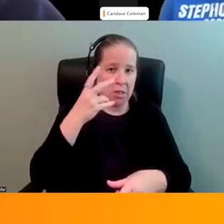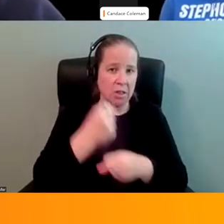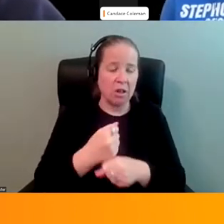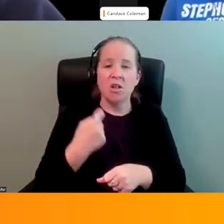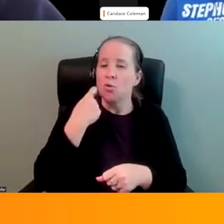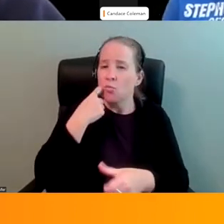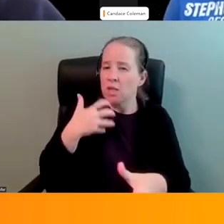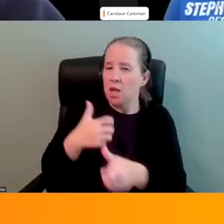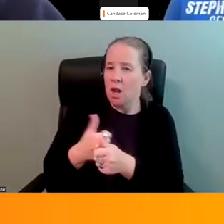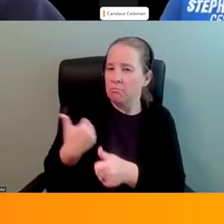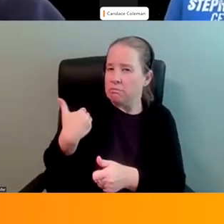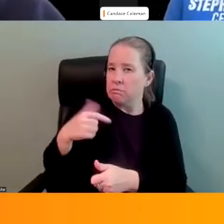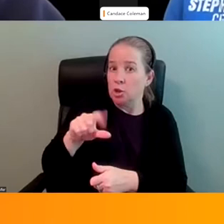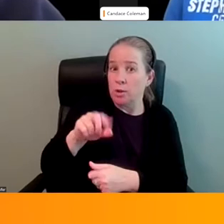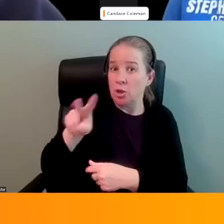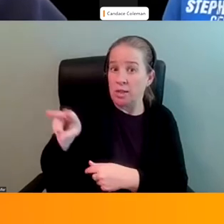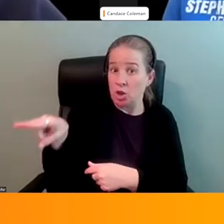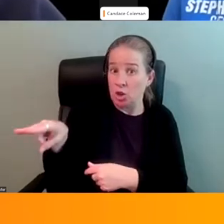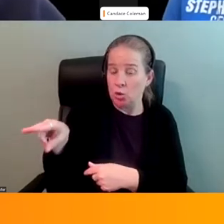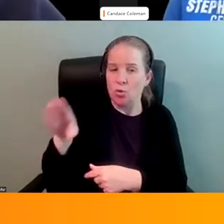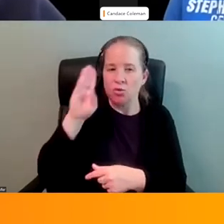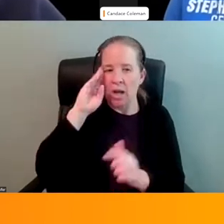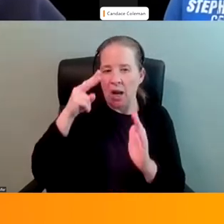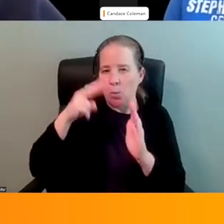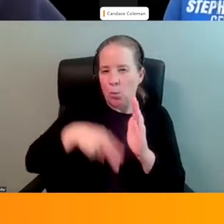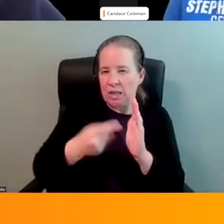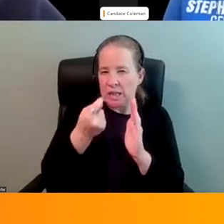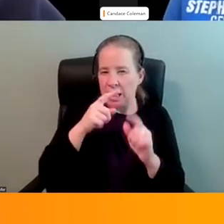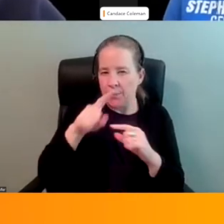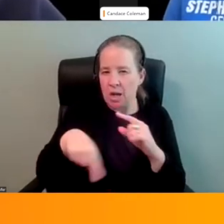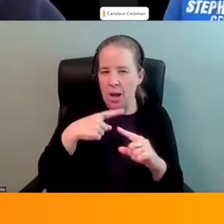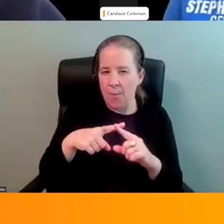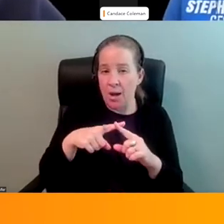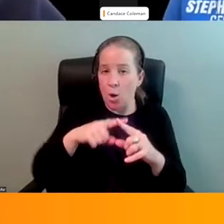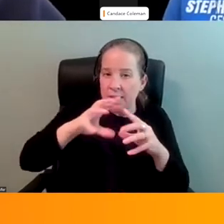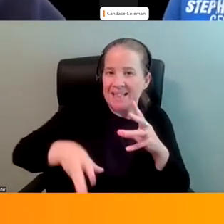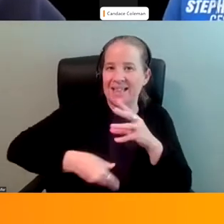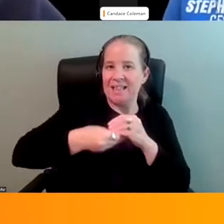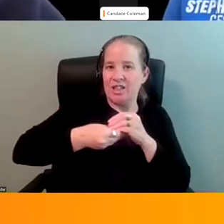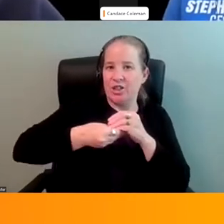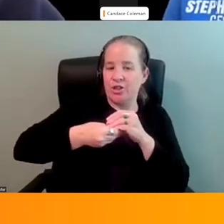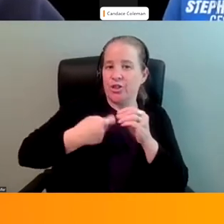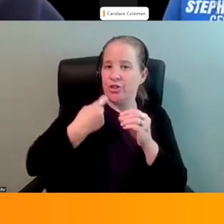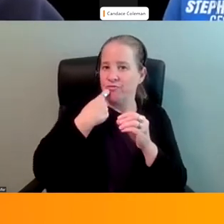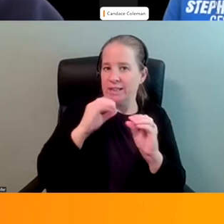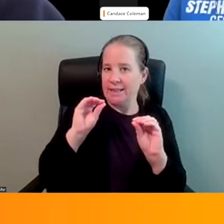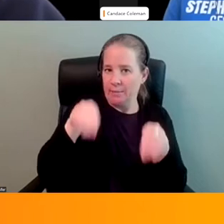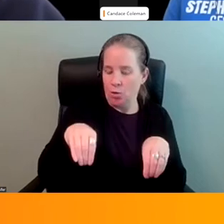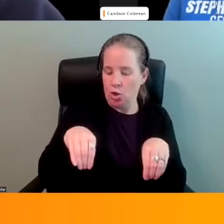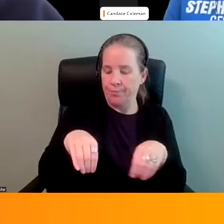2022. And I'm just going to read a little bit about an addition that they they just put in.